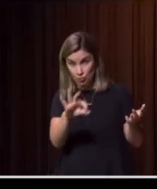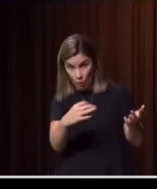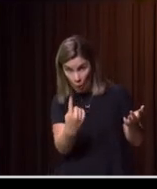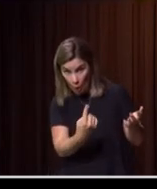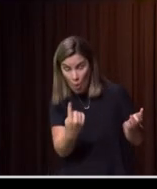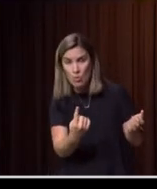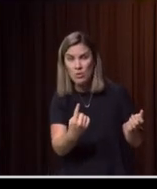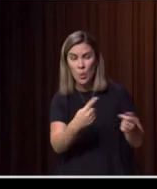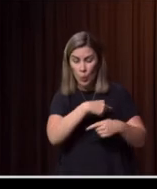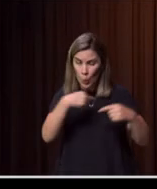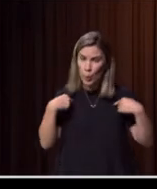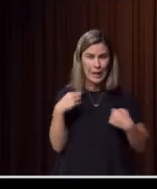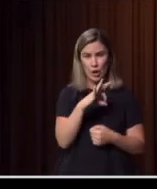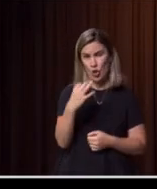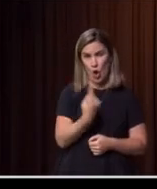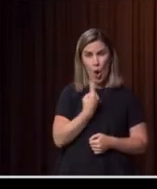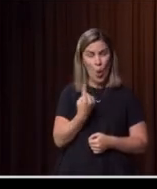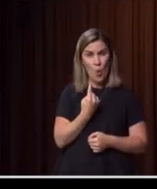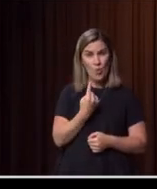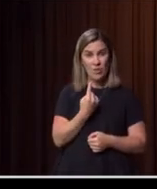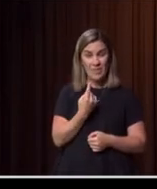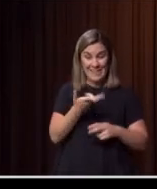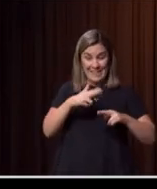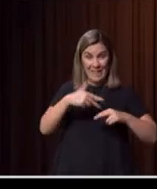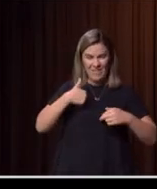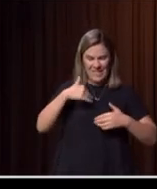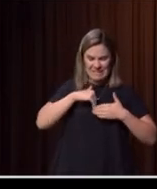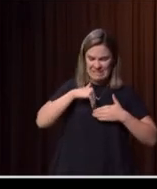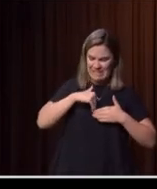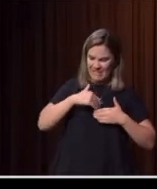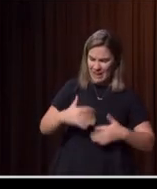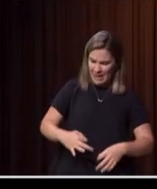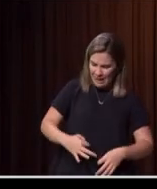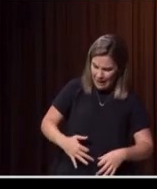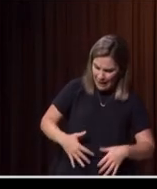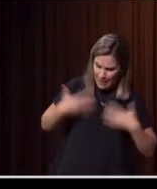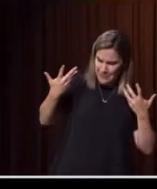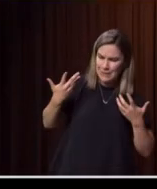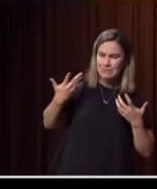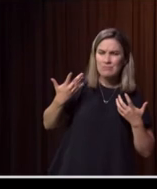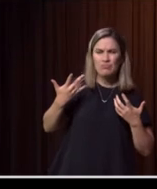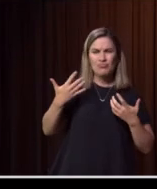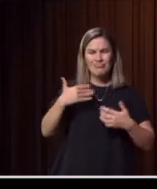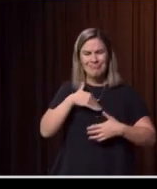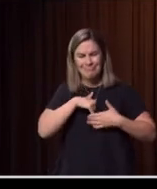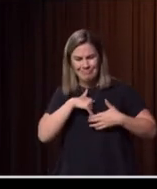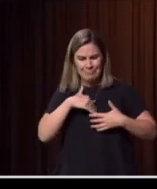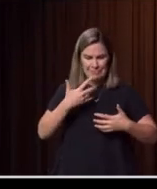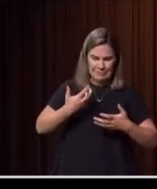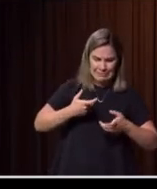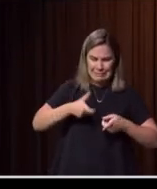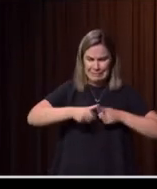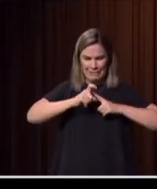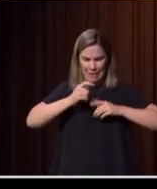way that we've been troubled or upset or challenged by what we've seen, what we've experienced, and what we're trying to process as